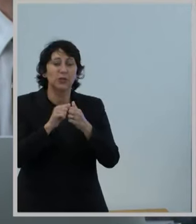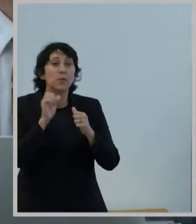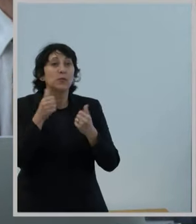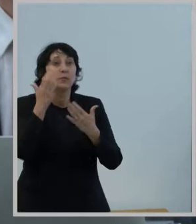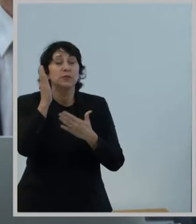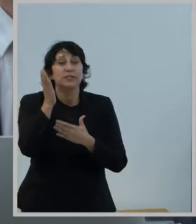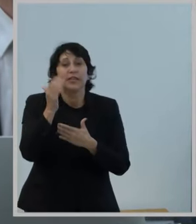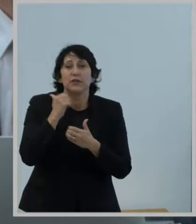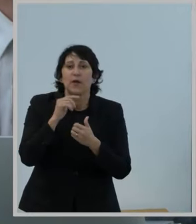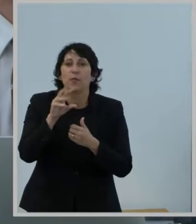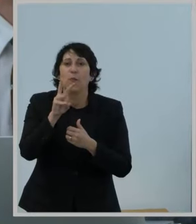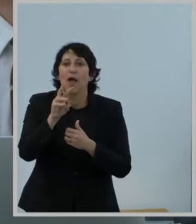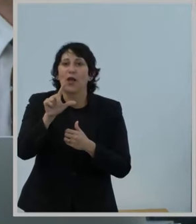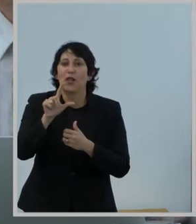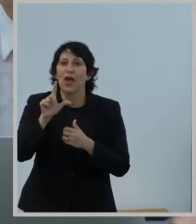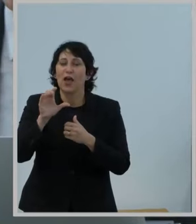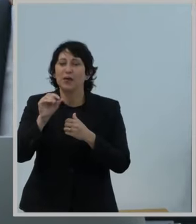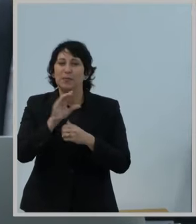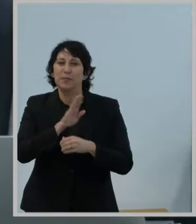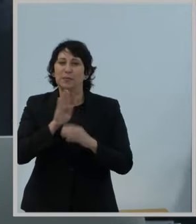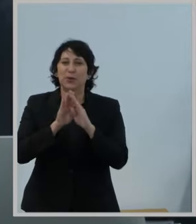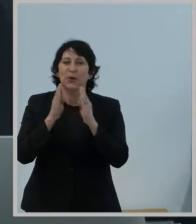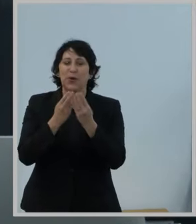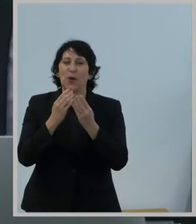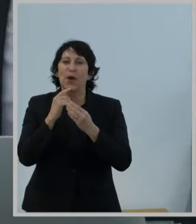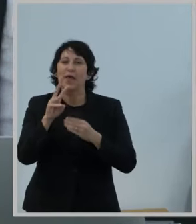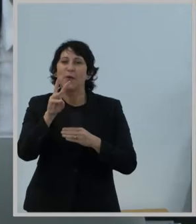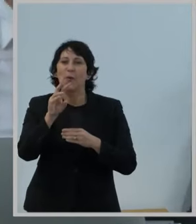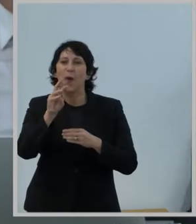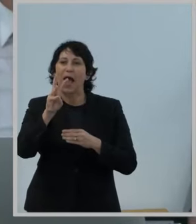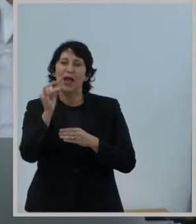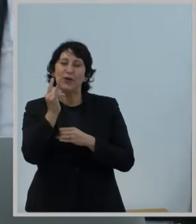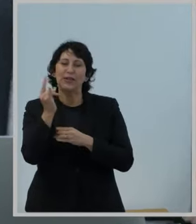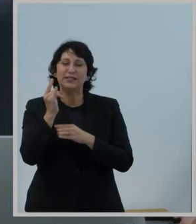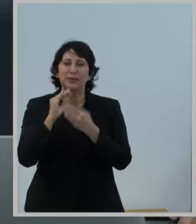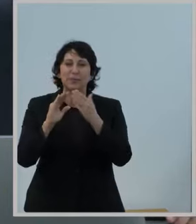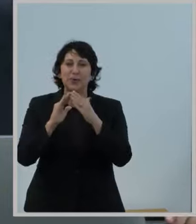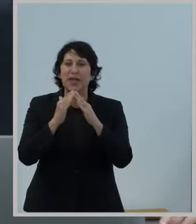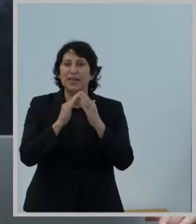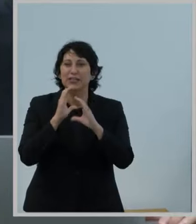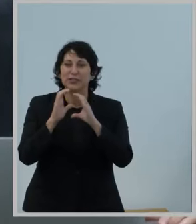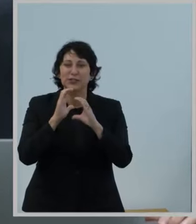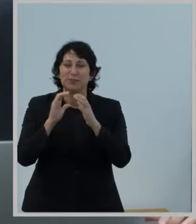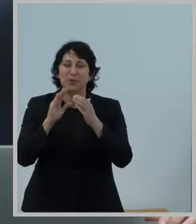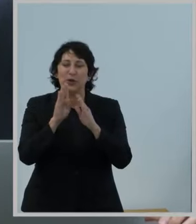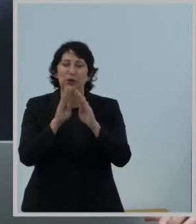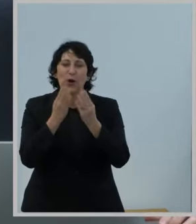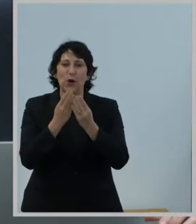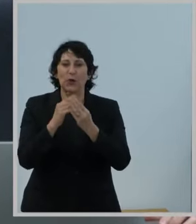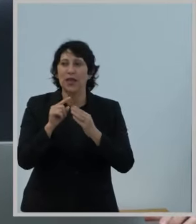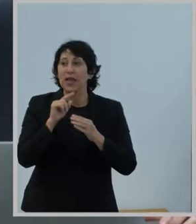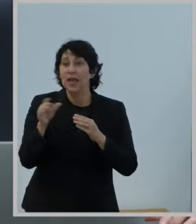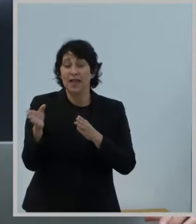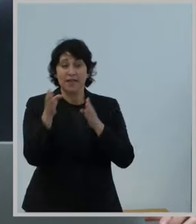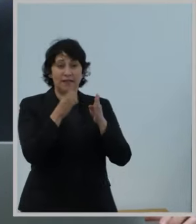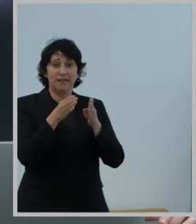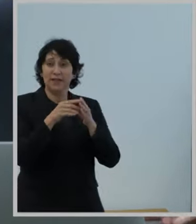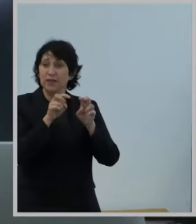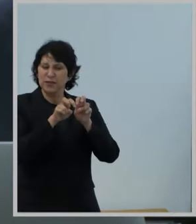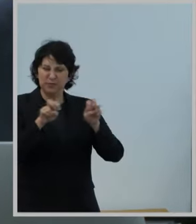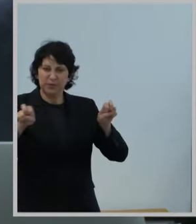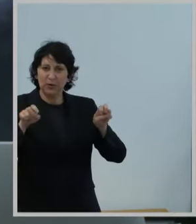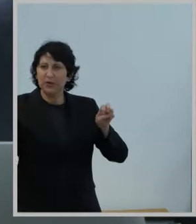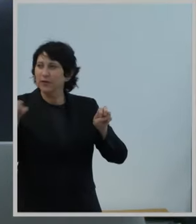the Wireline Competition Bureau and the Wireless Telecommunications Bureau. Trent Harkrader, chief of the Wireline Competition Bureau,